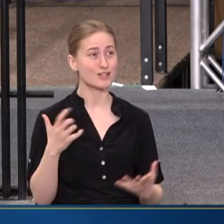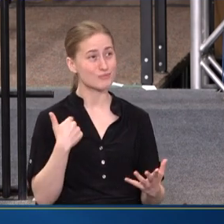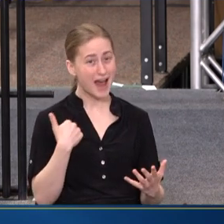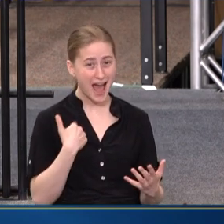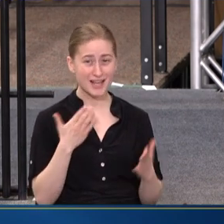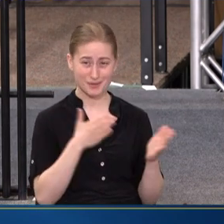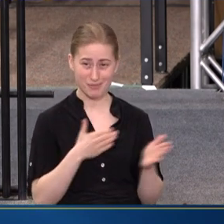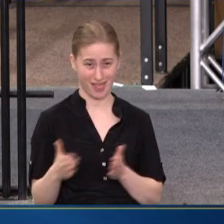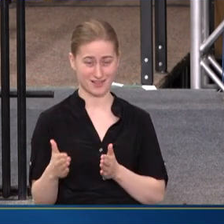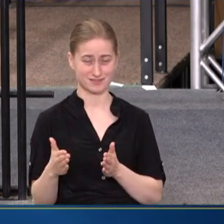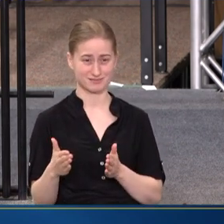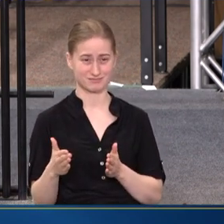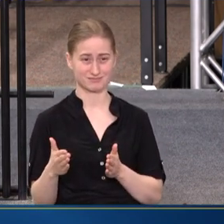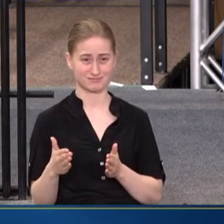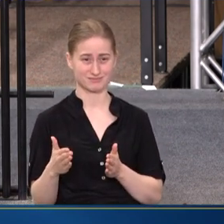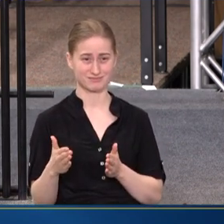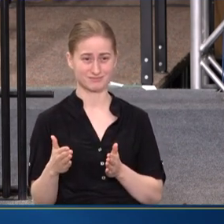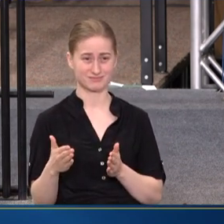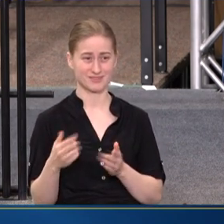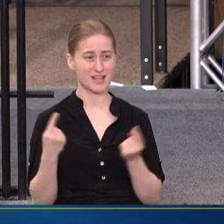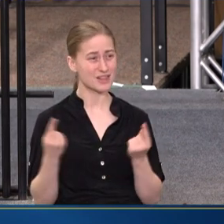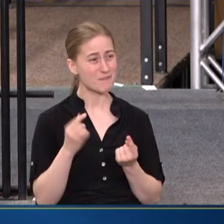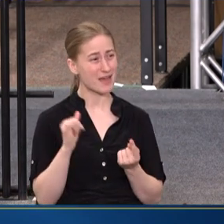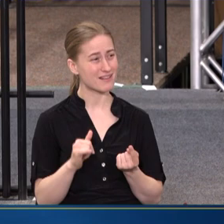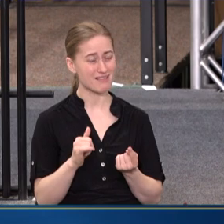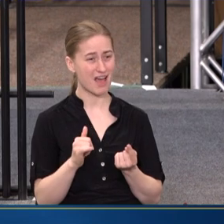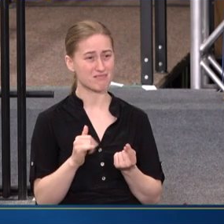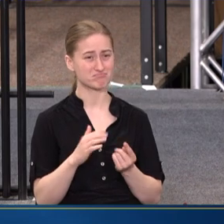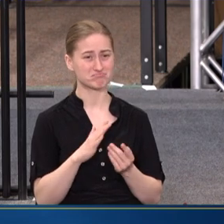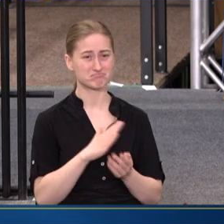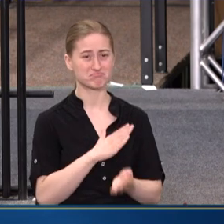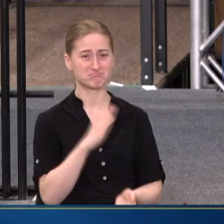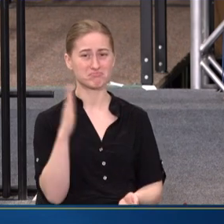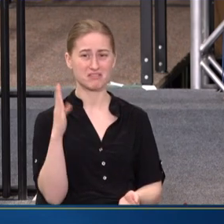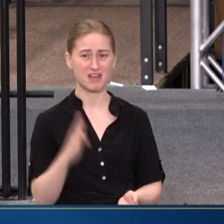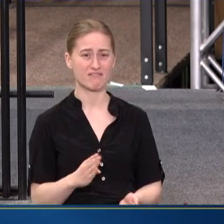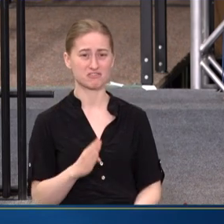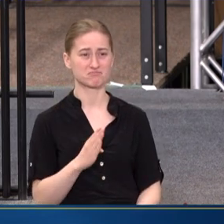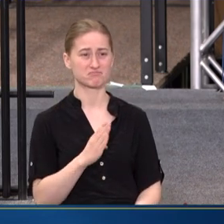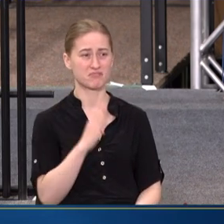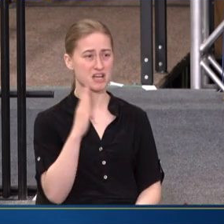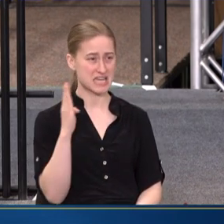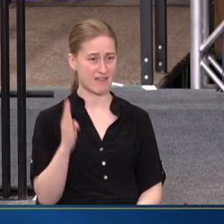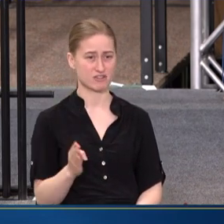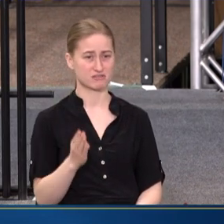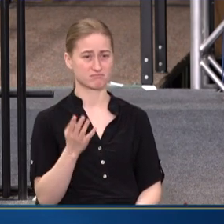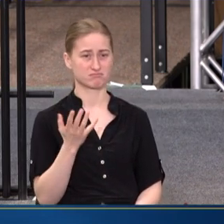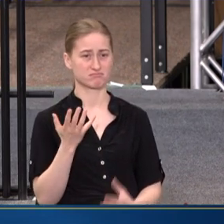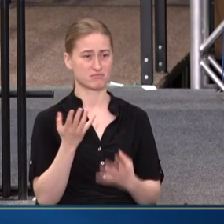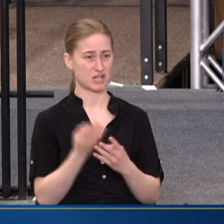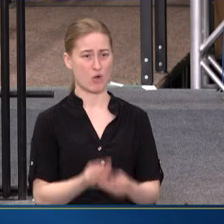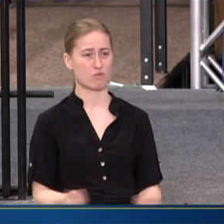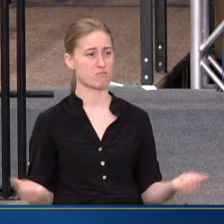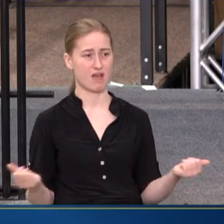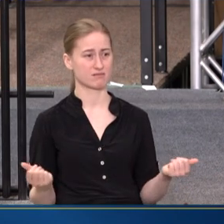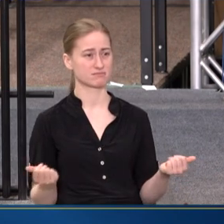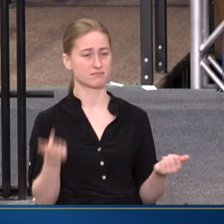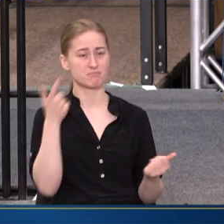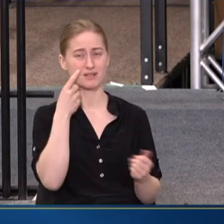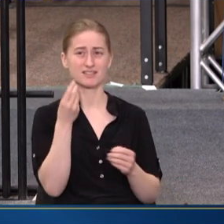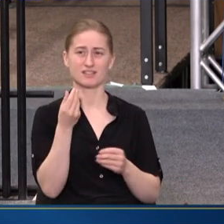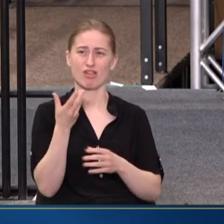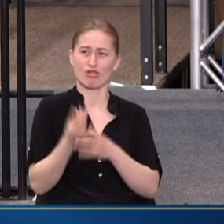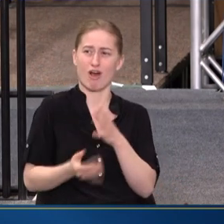PLANNED. THE PAIN OF THAT WILL NEVER, EVER, EVER GO AWAY. BECAUSE THE LOSS OF THAT